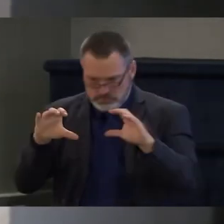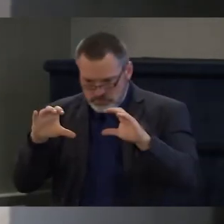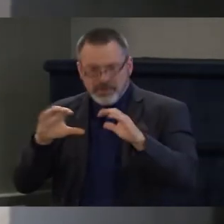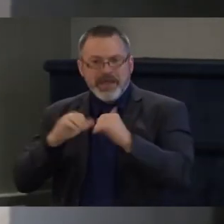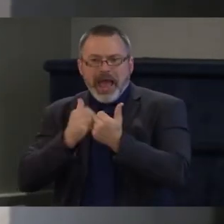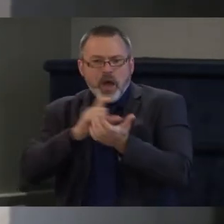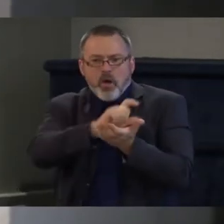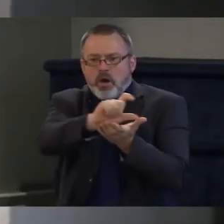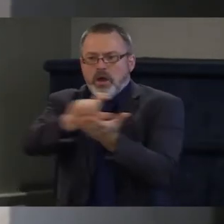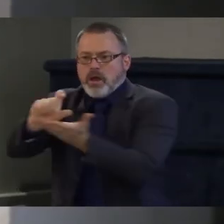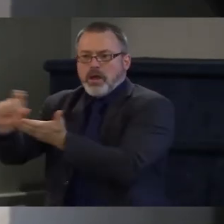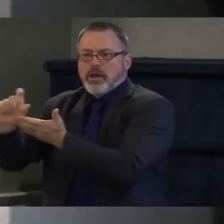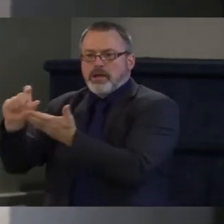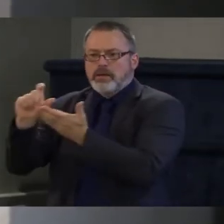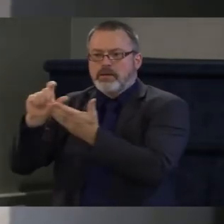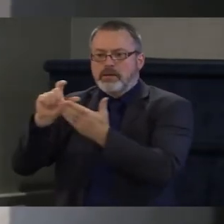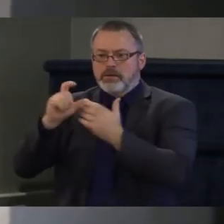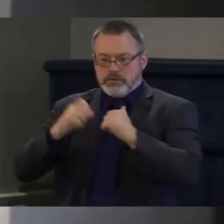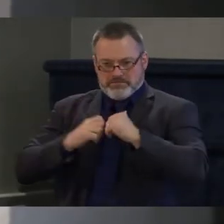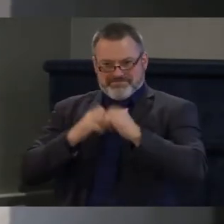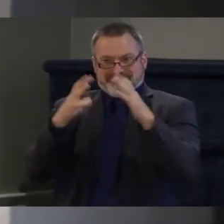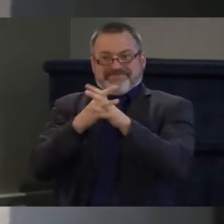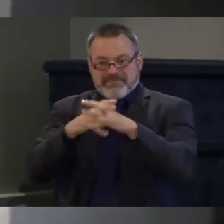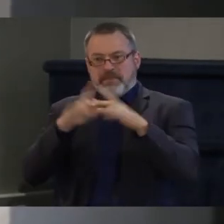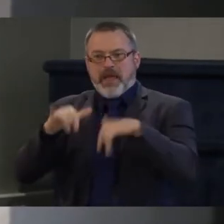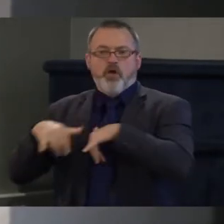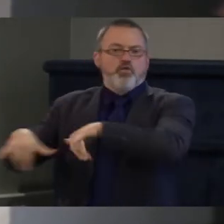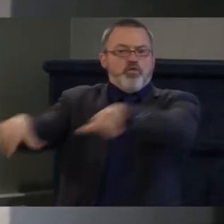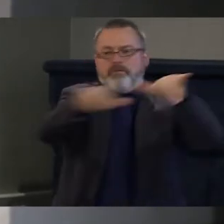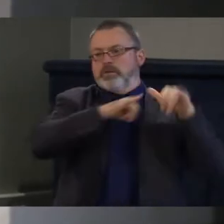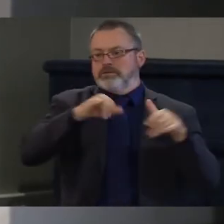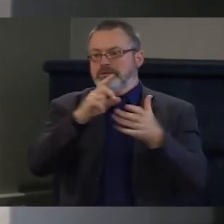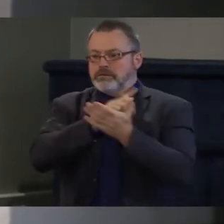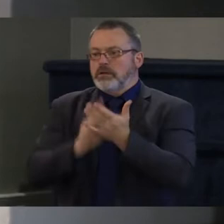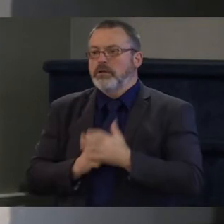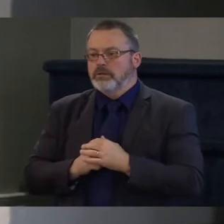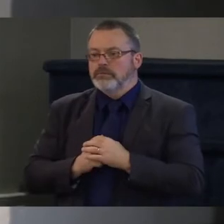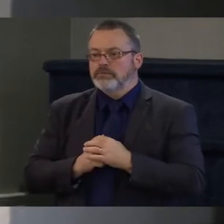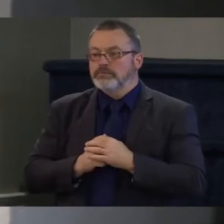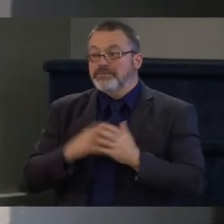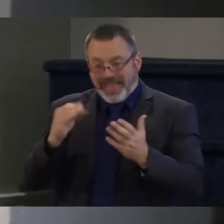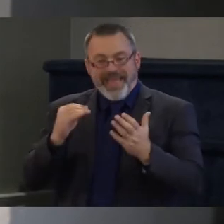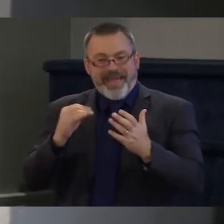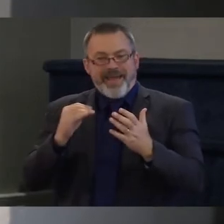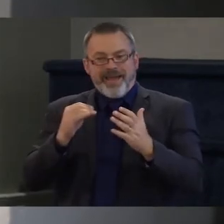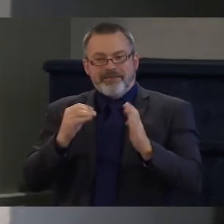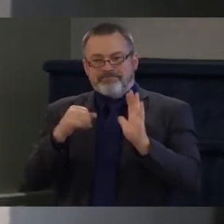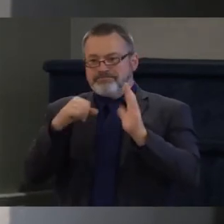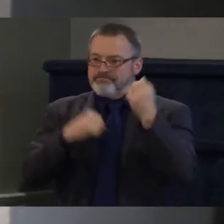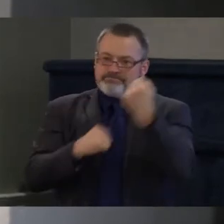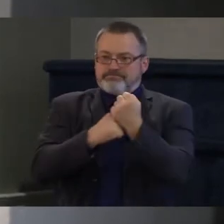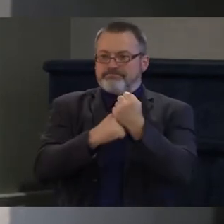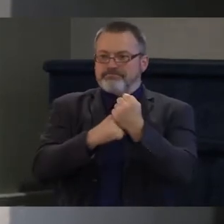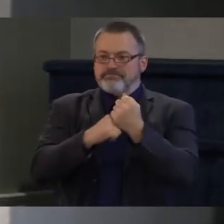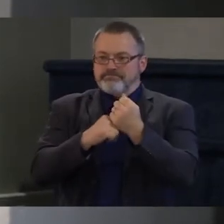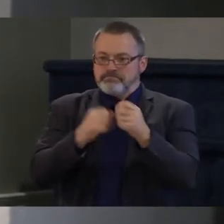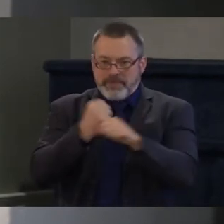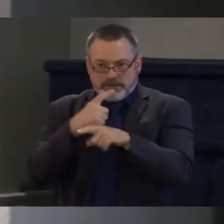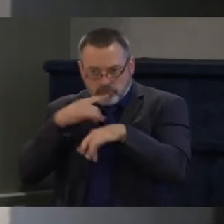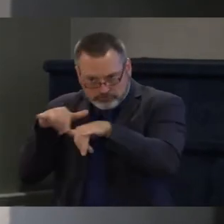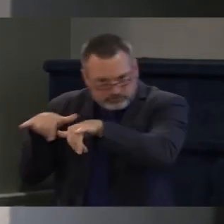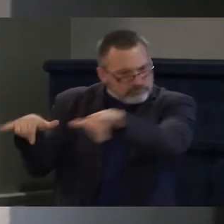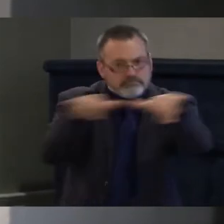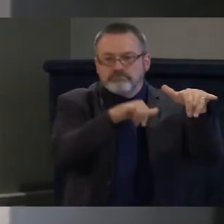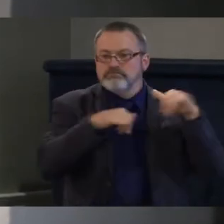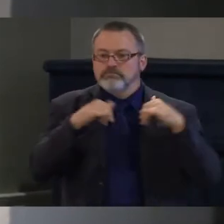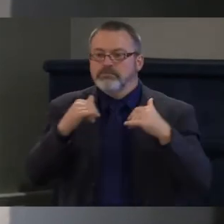implemented. And, again, it comes back to enforceability. Compliance with the ADA isn't optional, full stop. And I